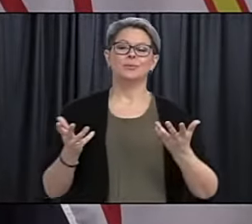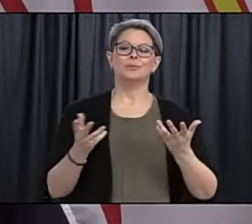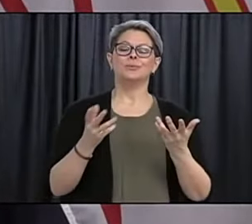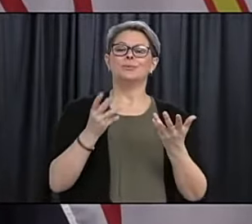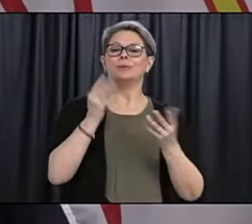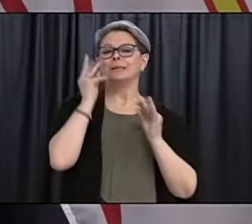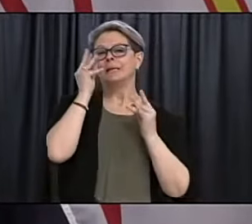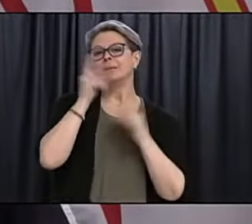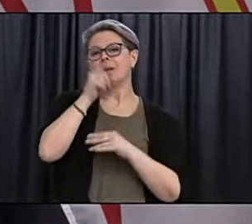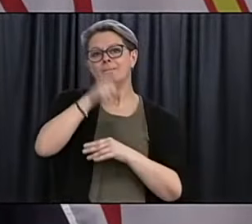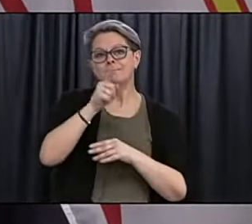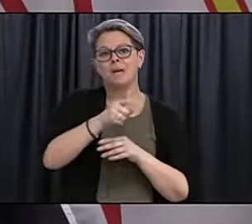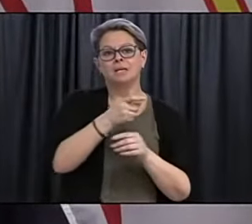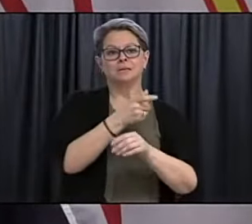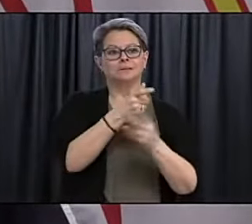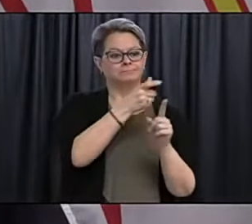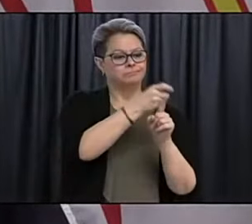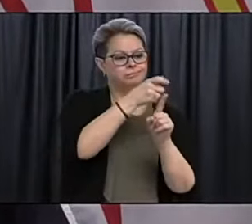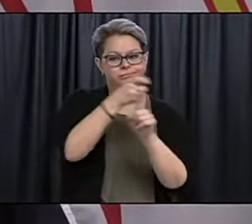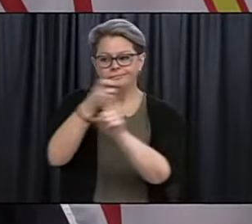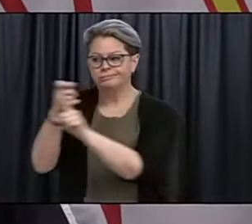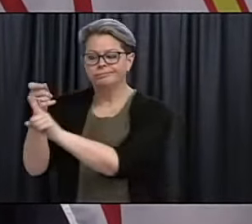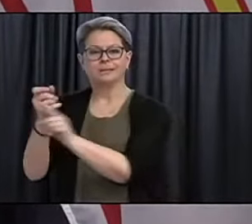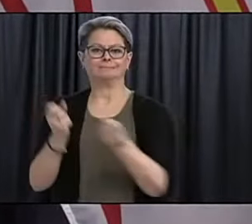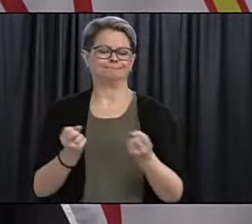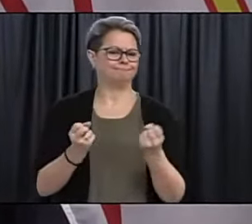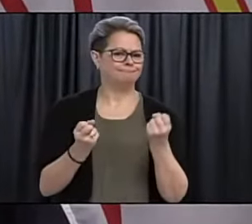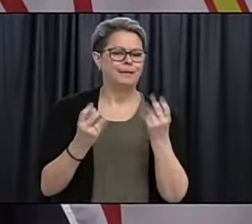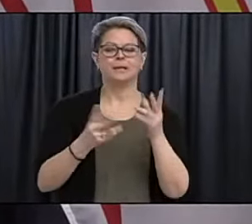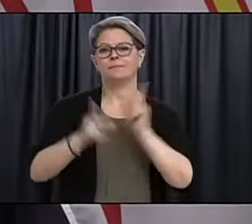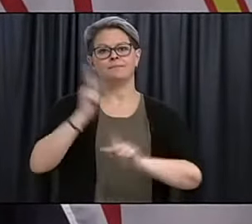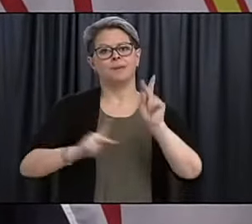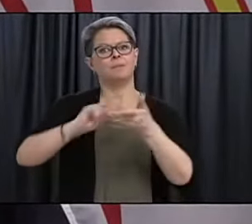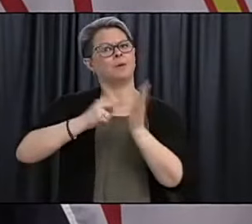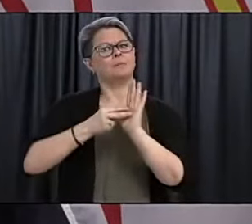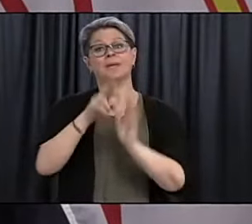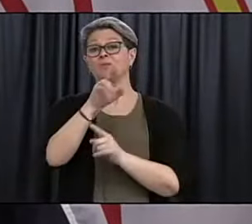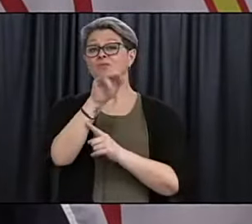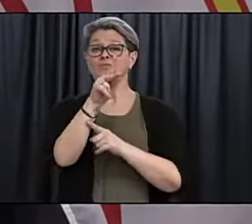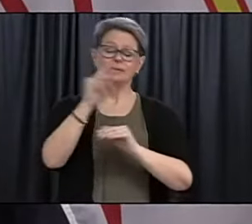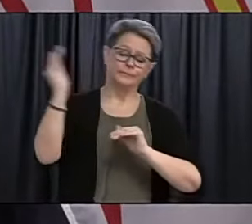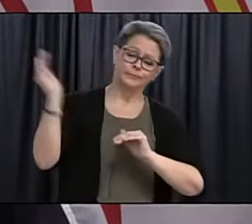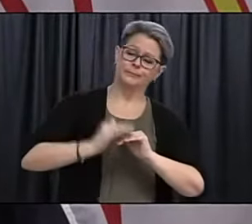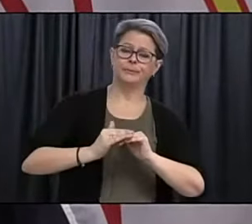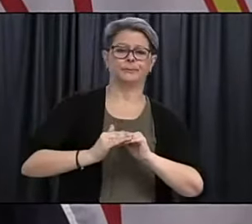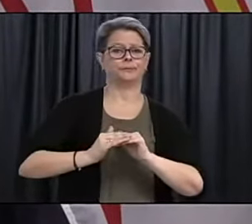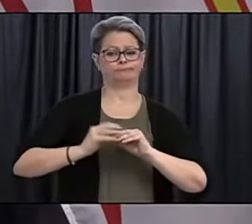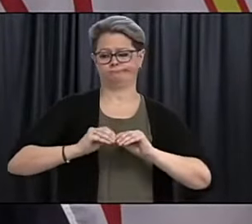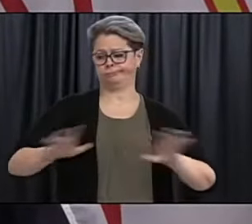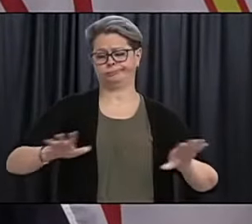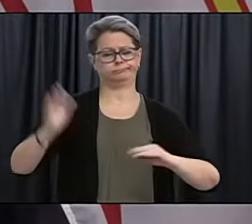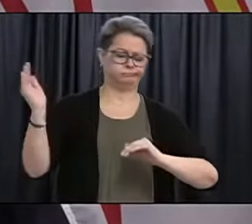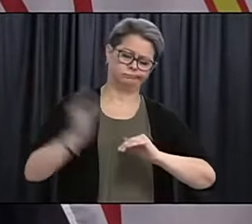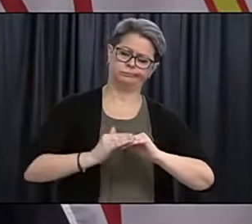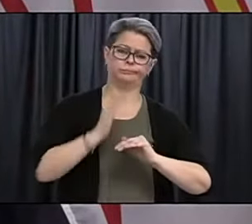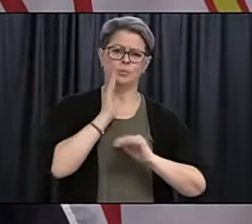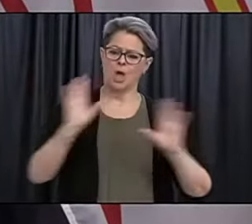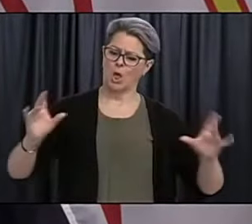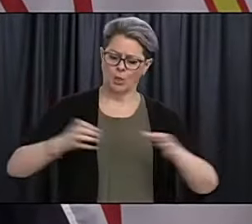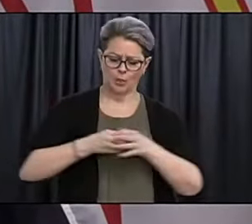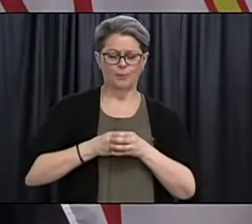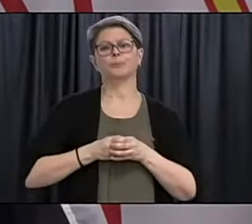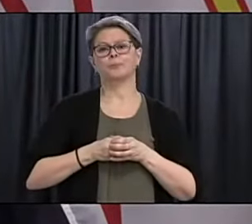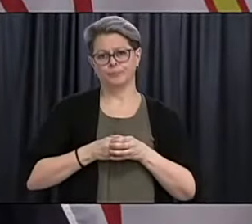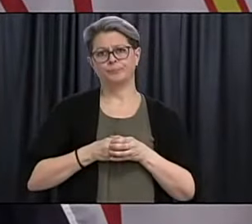get as many people vaccinated as possible so that we can reduce the risk, hopefully reduce the risk of spread of this, this virus.